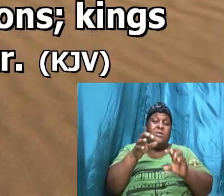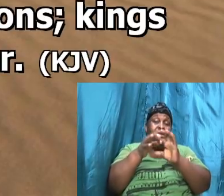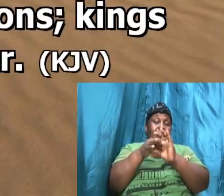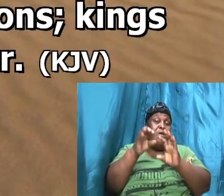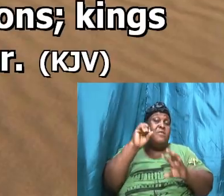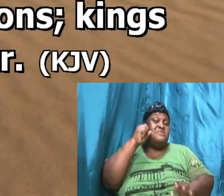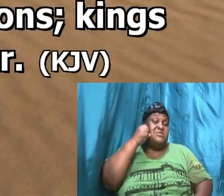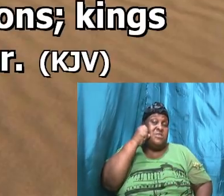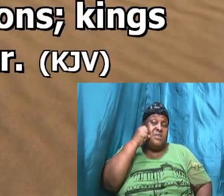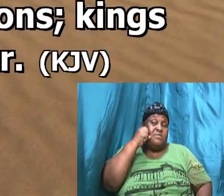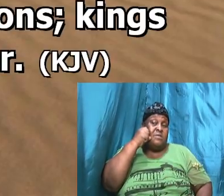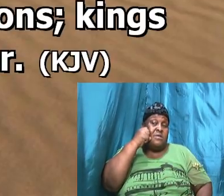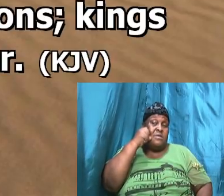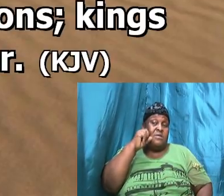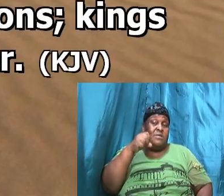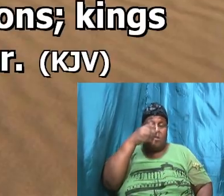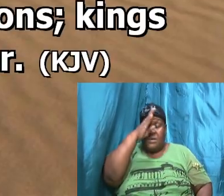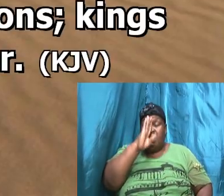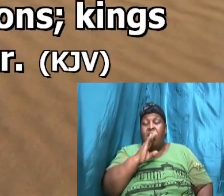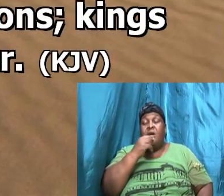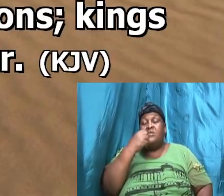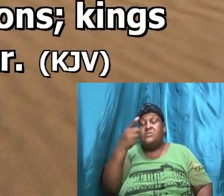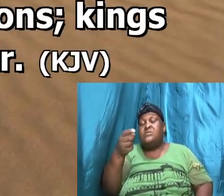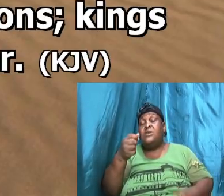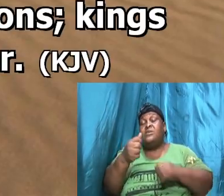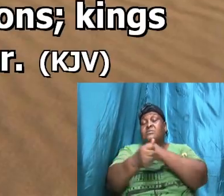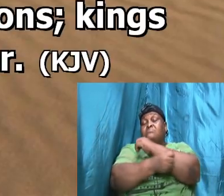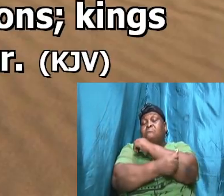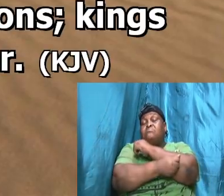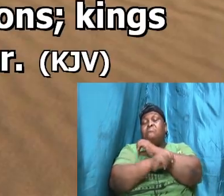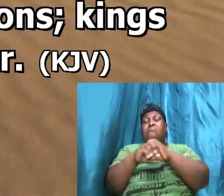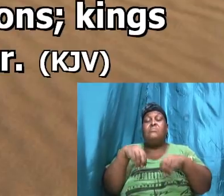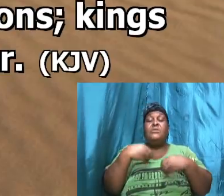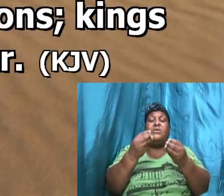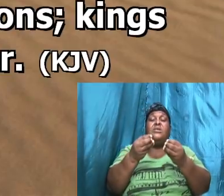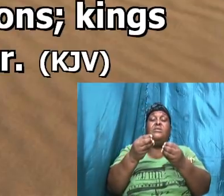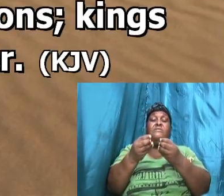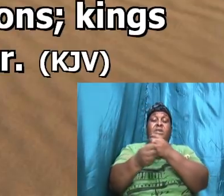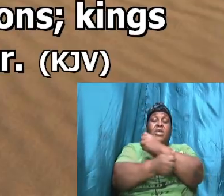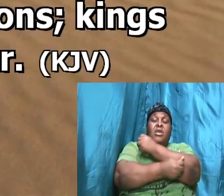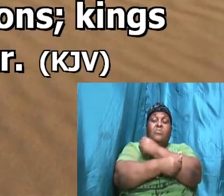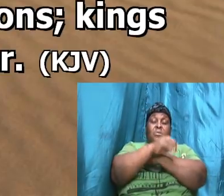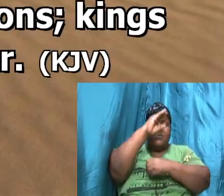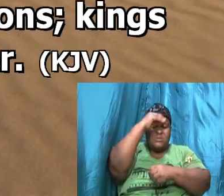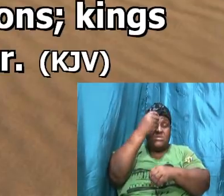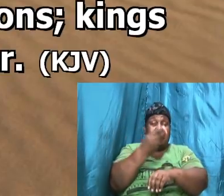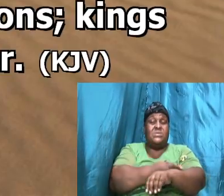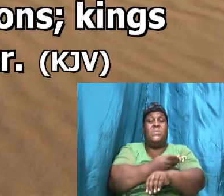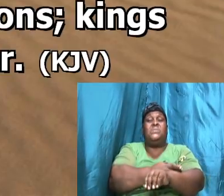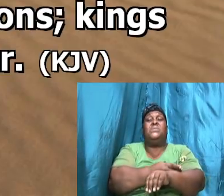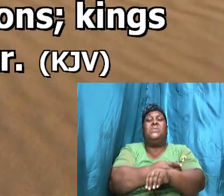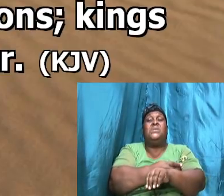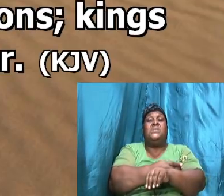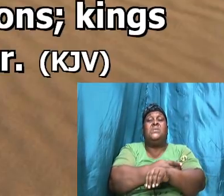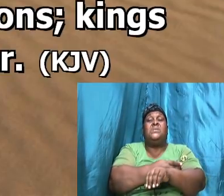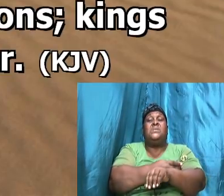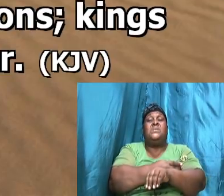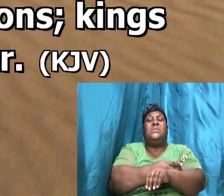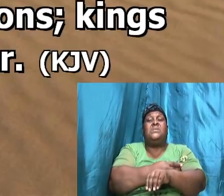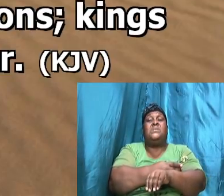God told him look here I am going to give you a son I am going to give you a hair